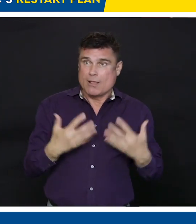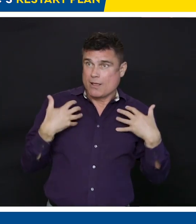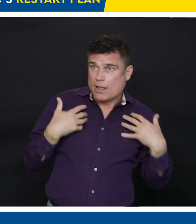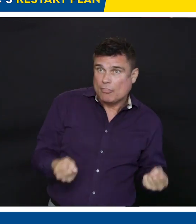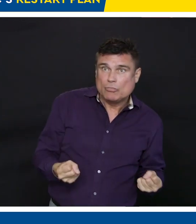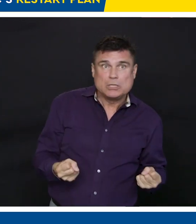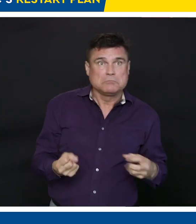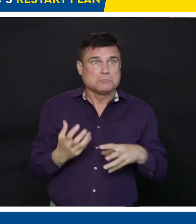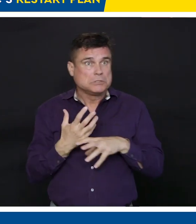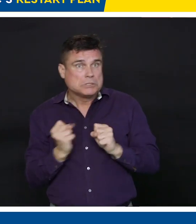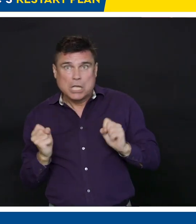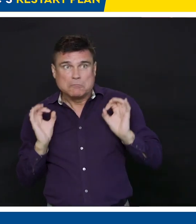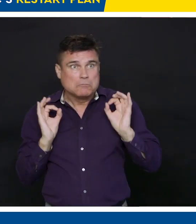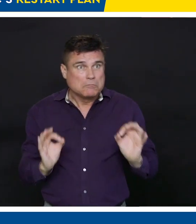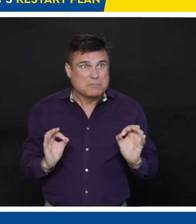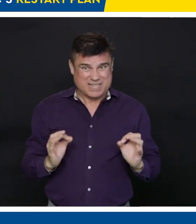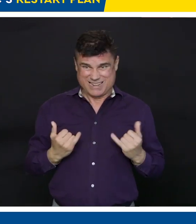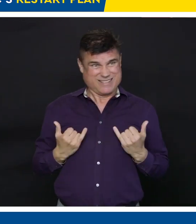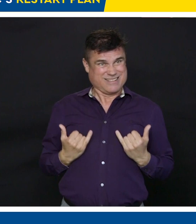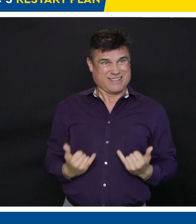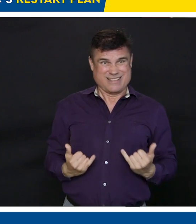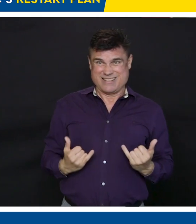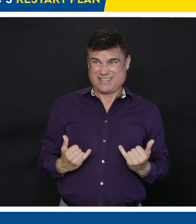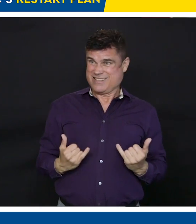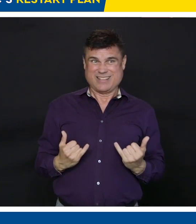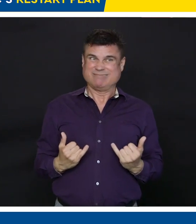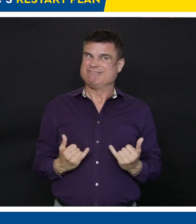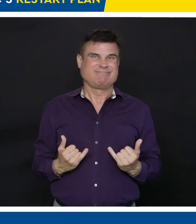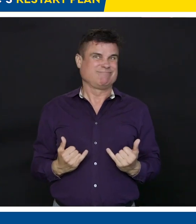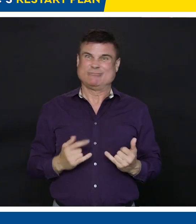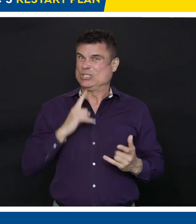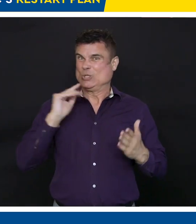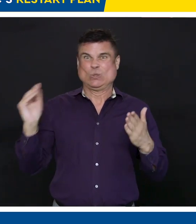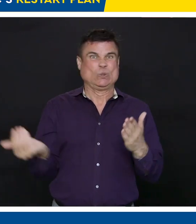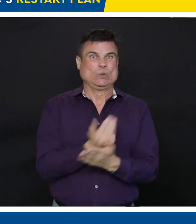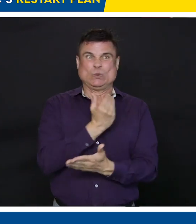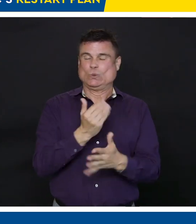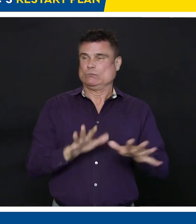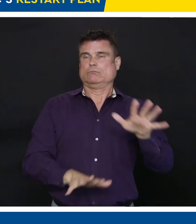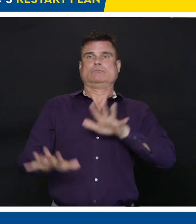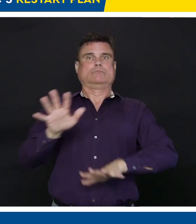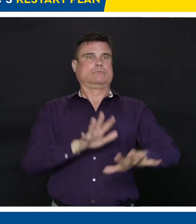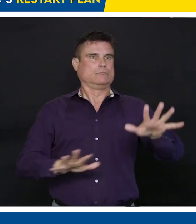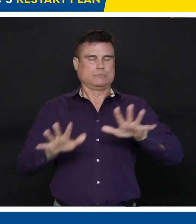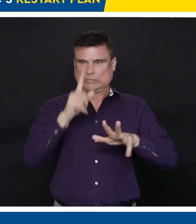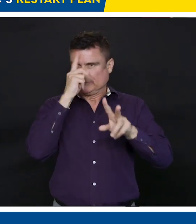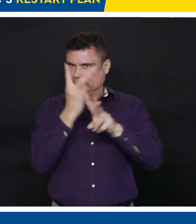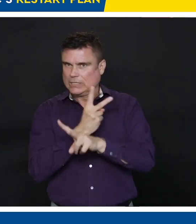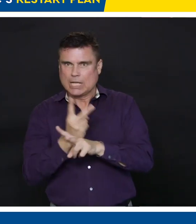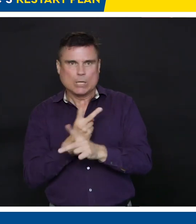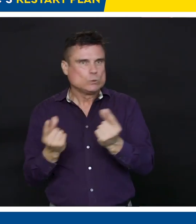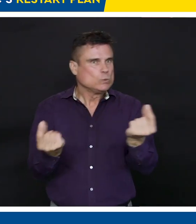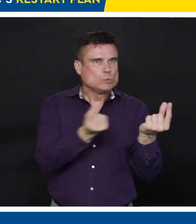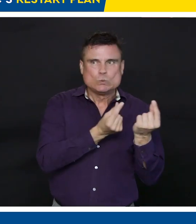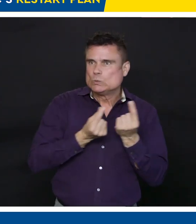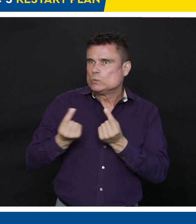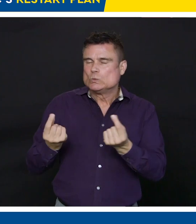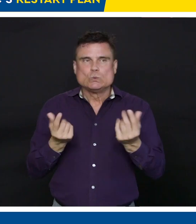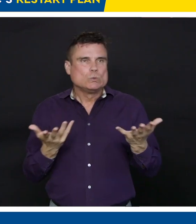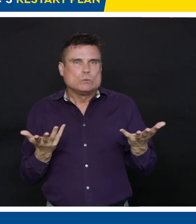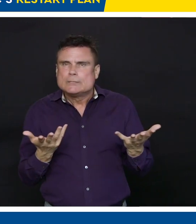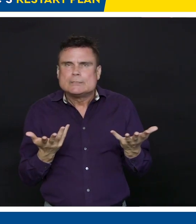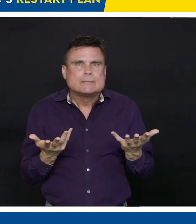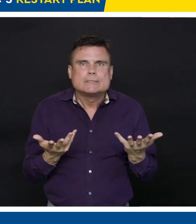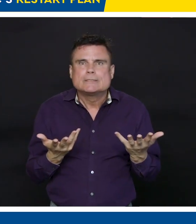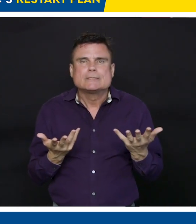and every day we try and find the best way forward together. And we have the benefit of a superlative public health officer,